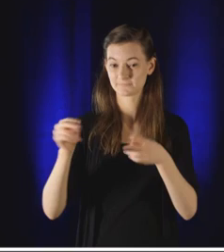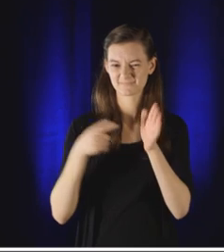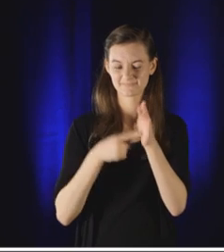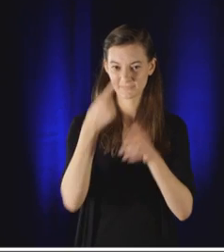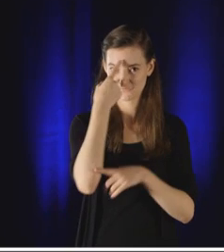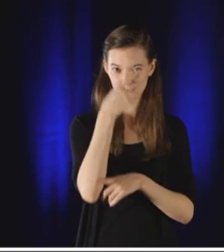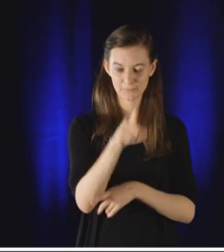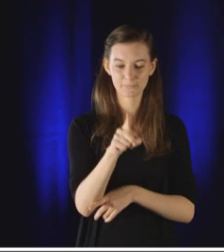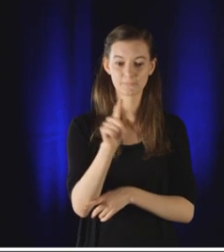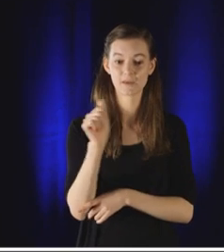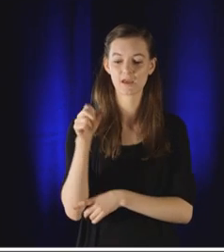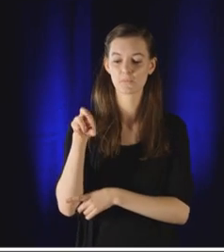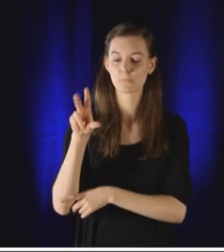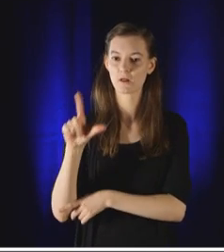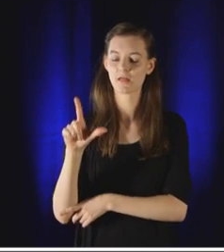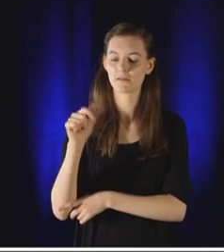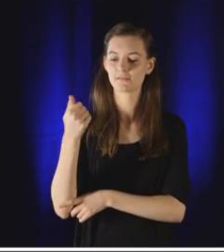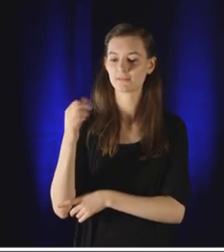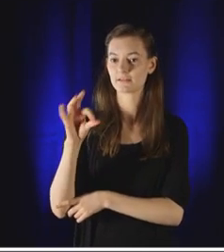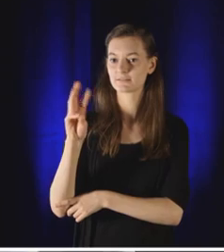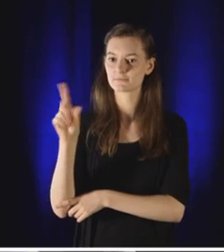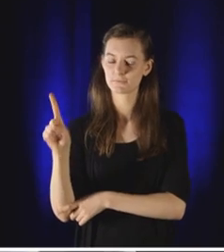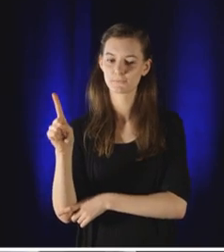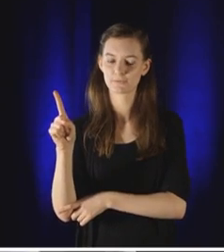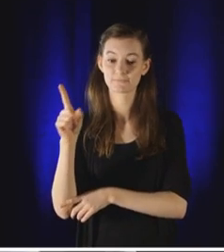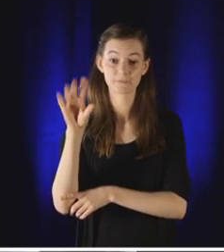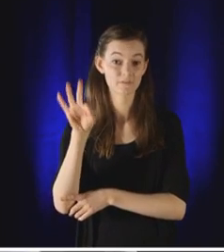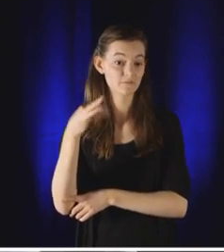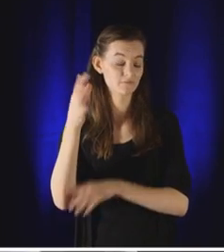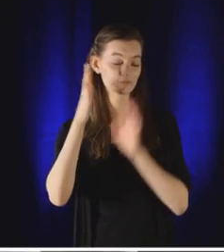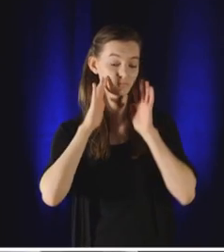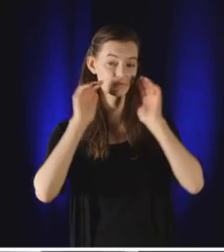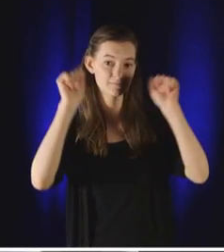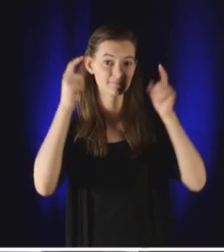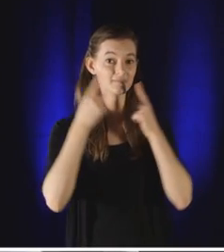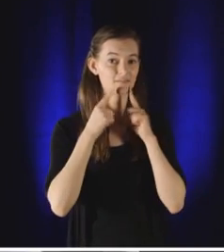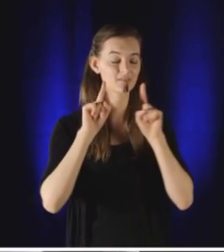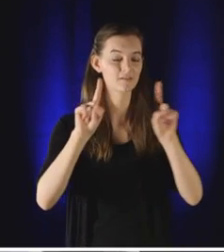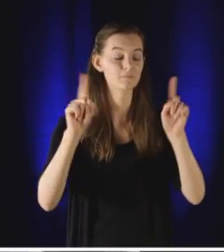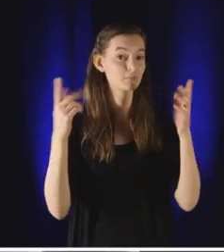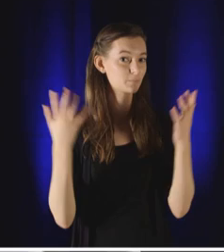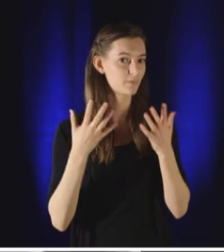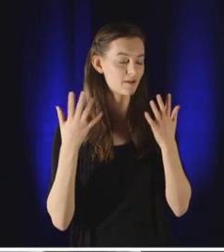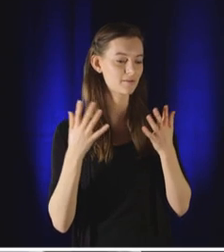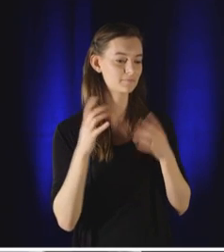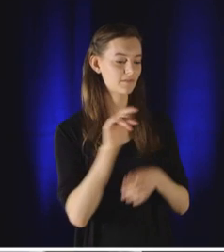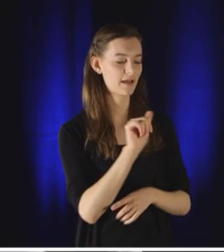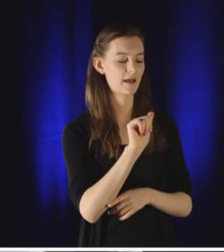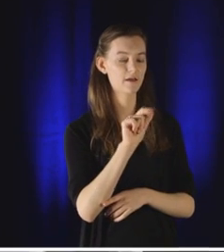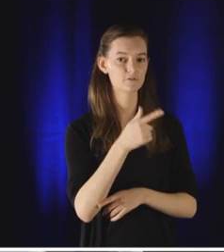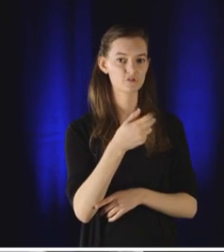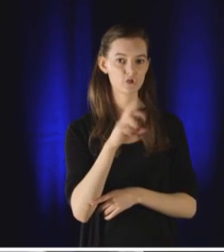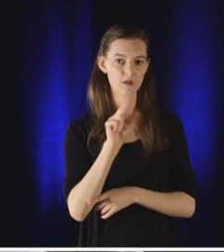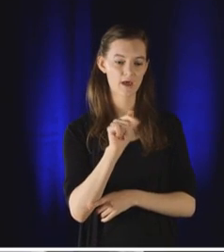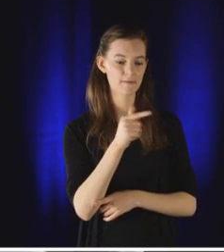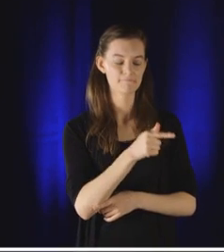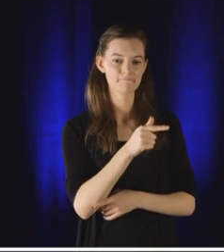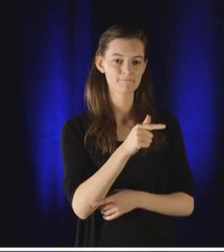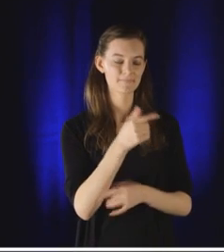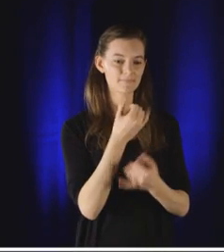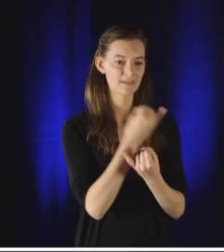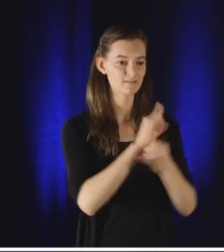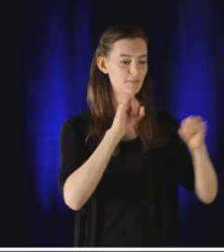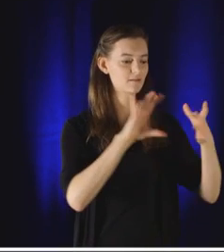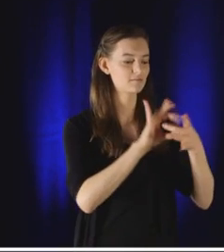In April of 1961, the president of France, Charles de Gaulle, announced that he would grant independence to Algeria.